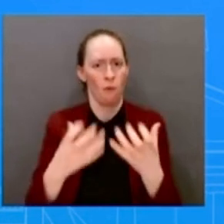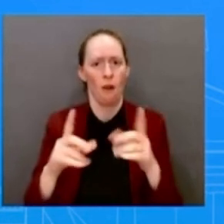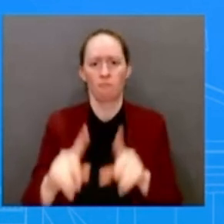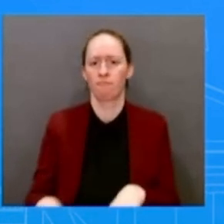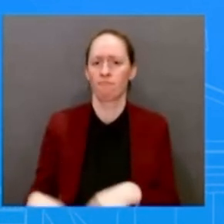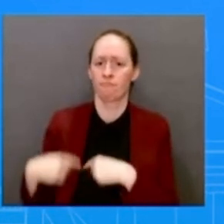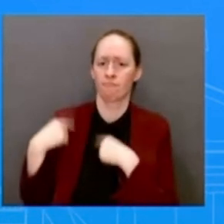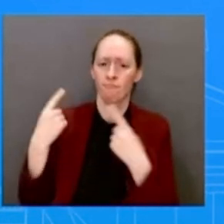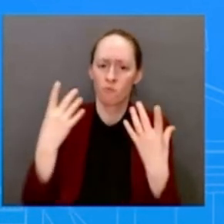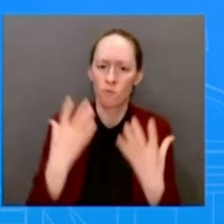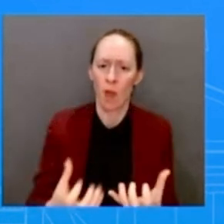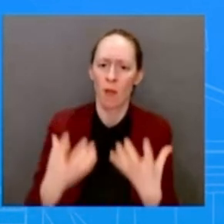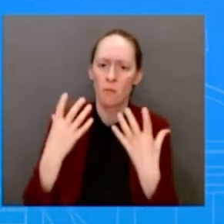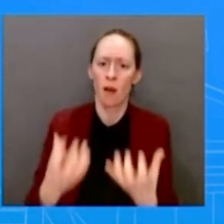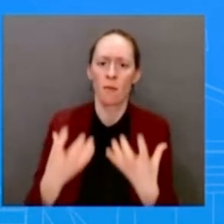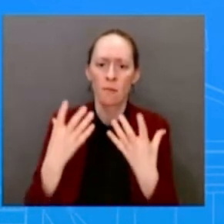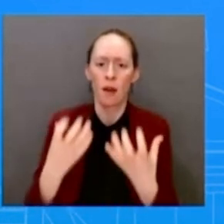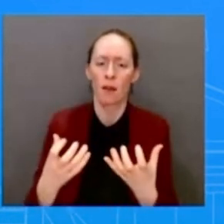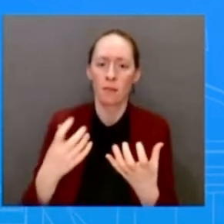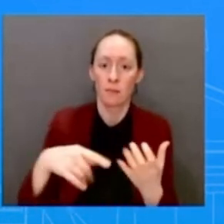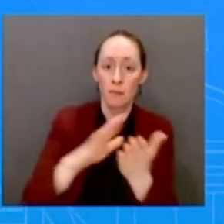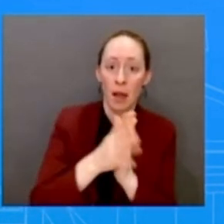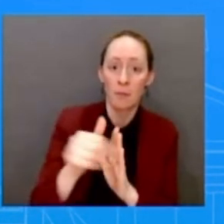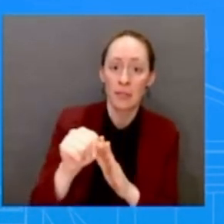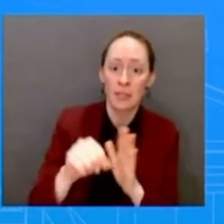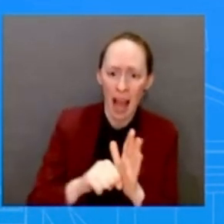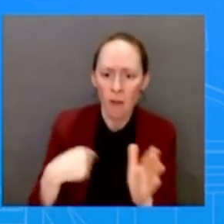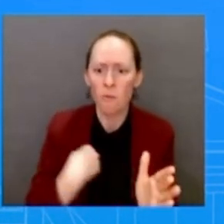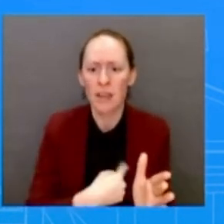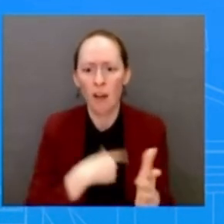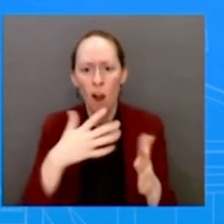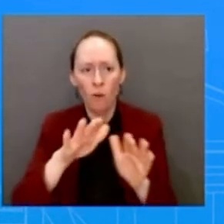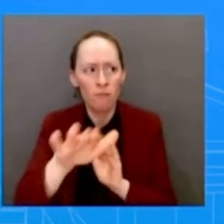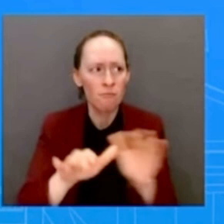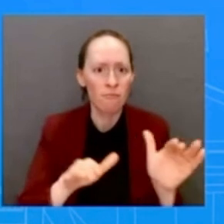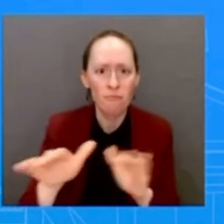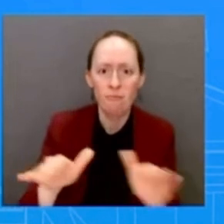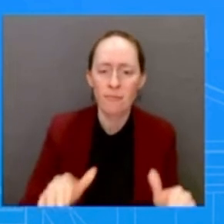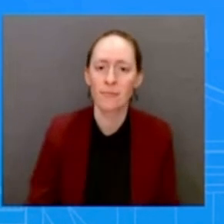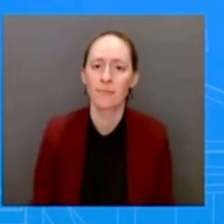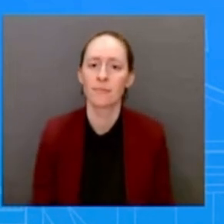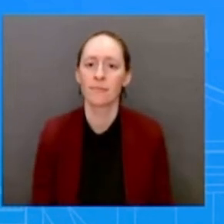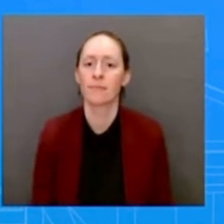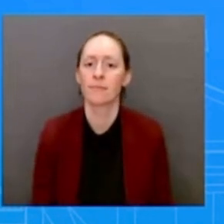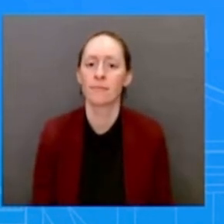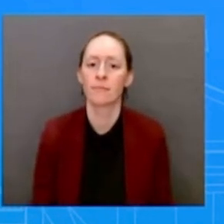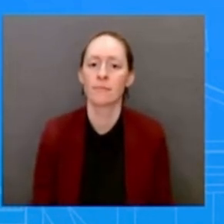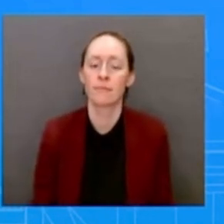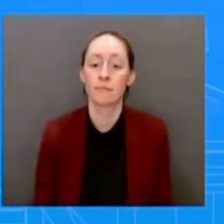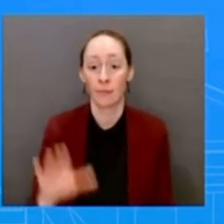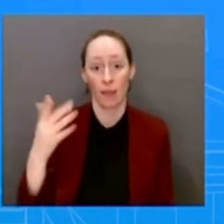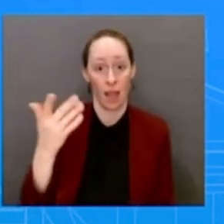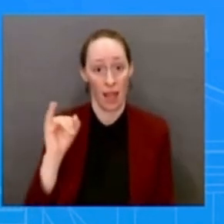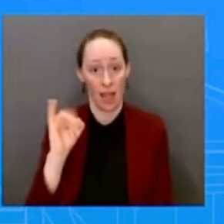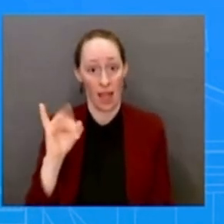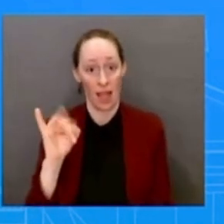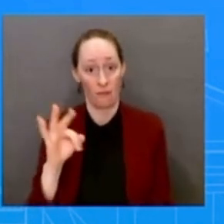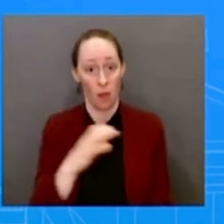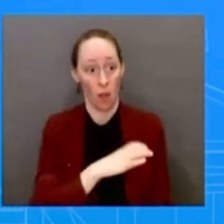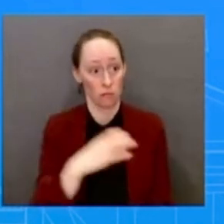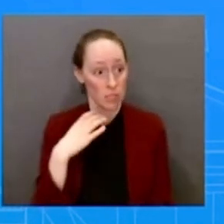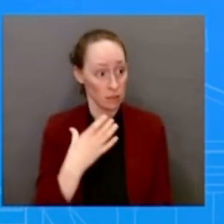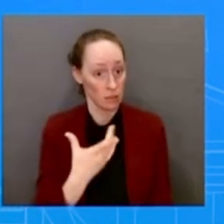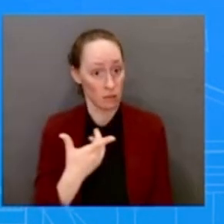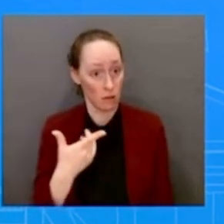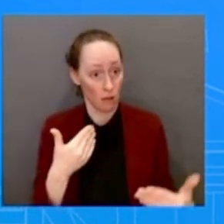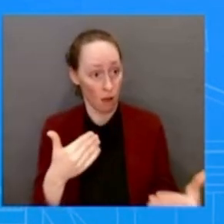that if, you know, if Congress wants to move forward in that way, we should pass H.R. 51,